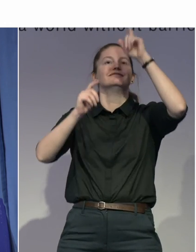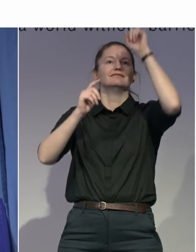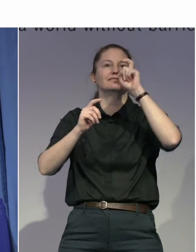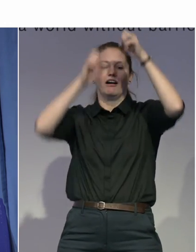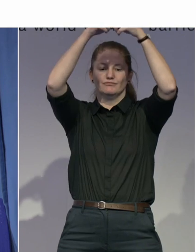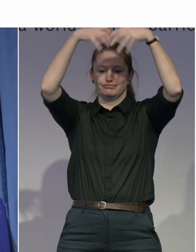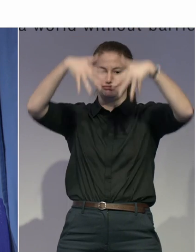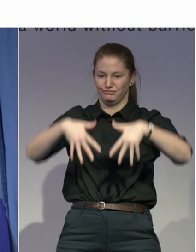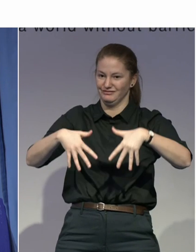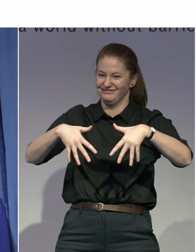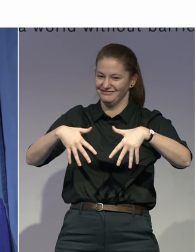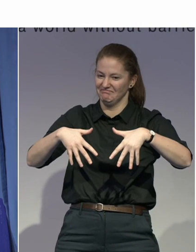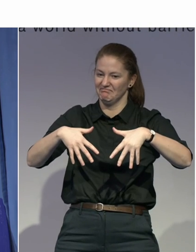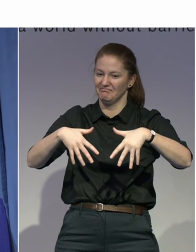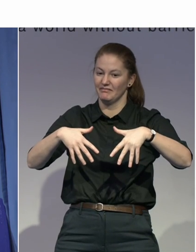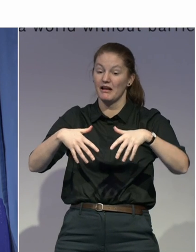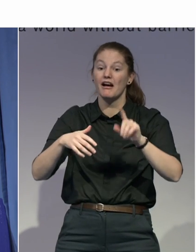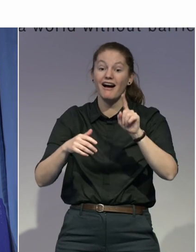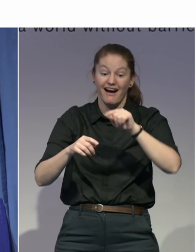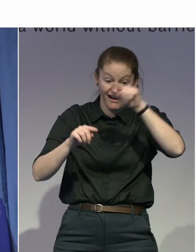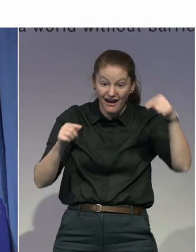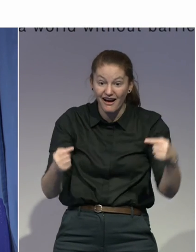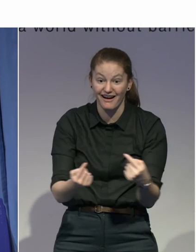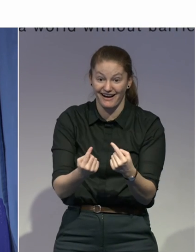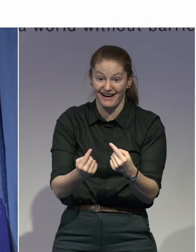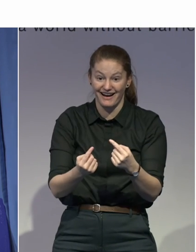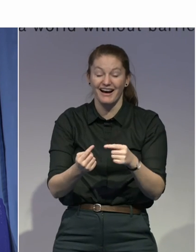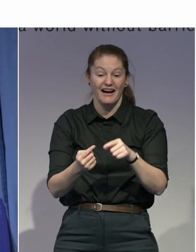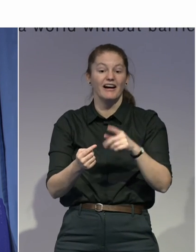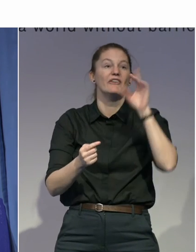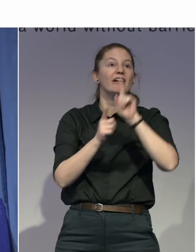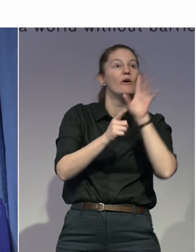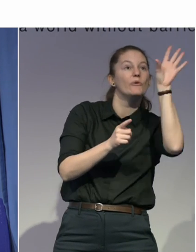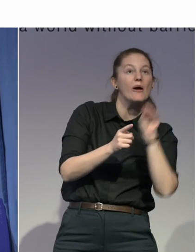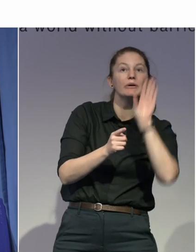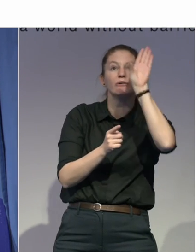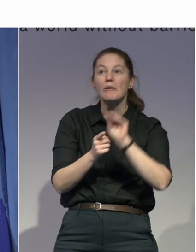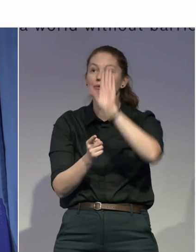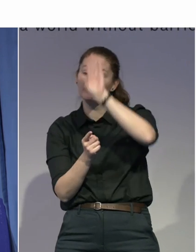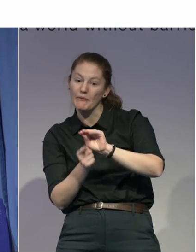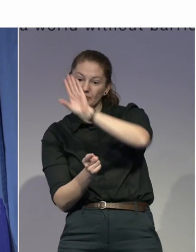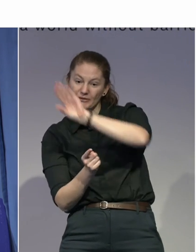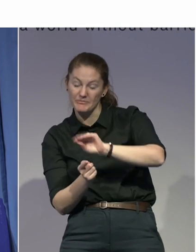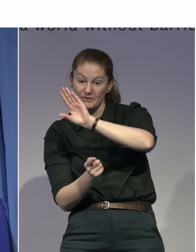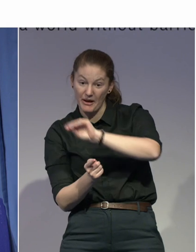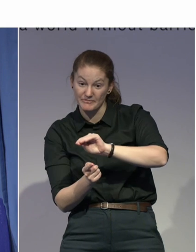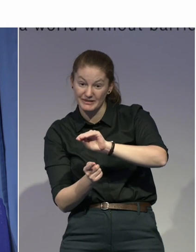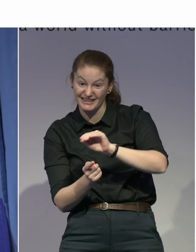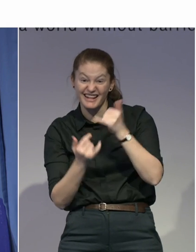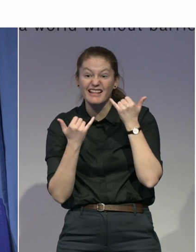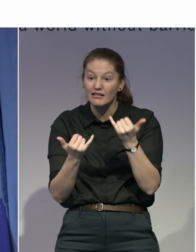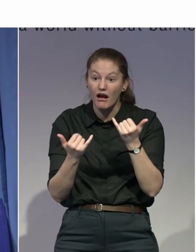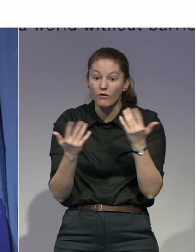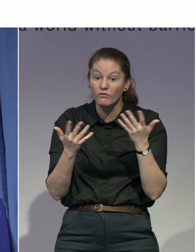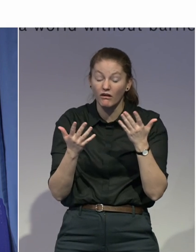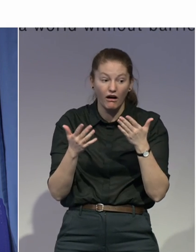have always been known for basket economies and so forth. So on our part, the biggest hurdle is perception, one.